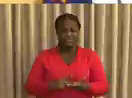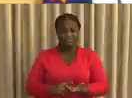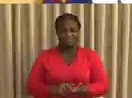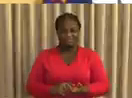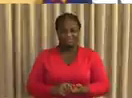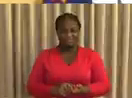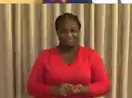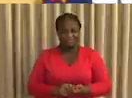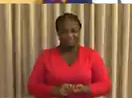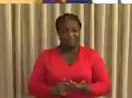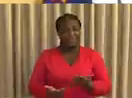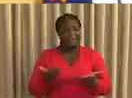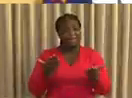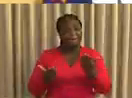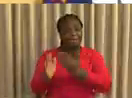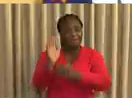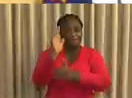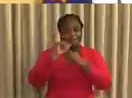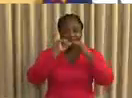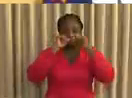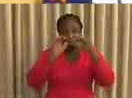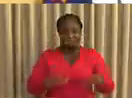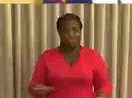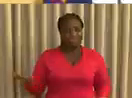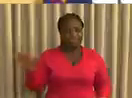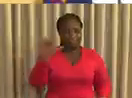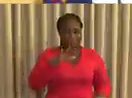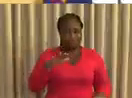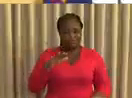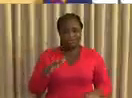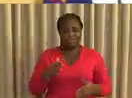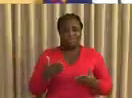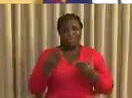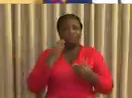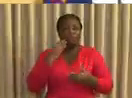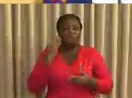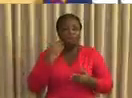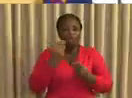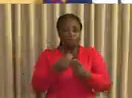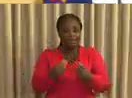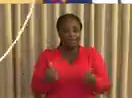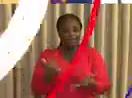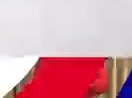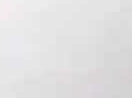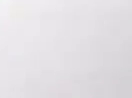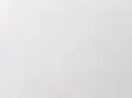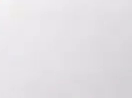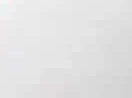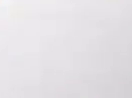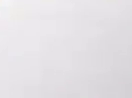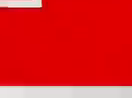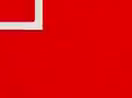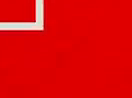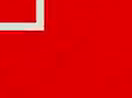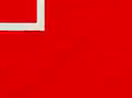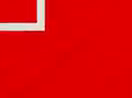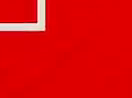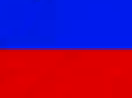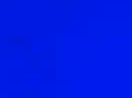all, and our homeland Ghana, and make her great and strong. This, too,